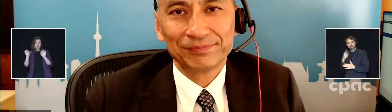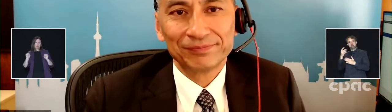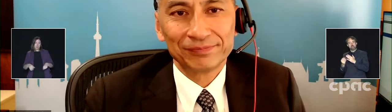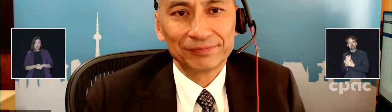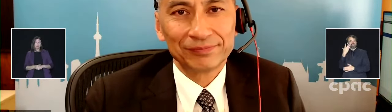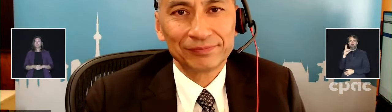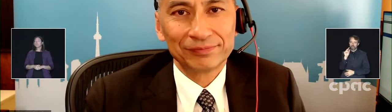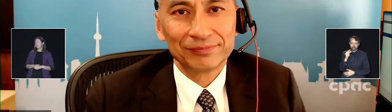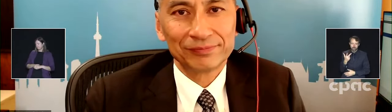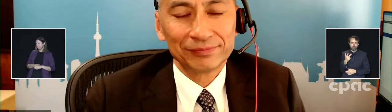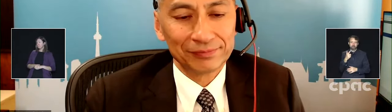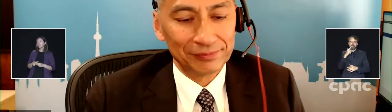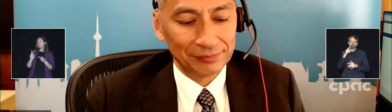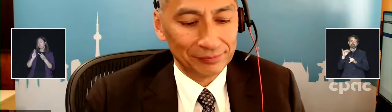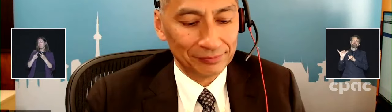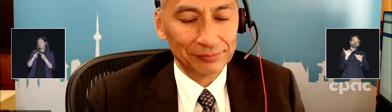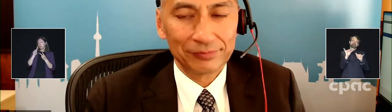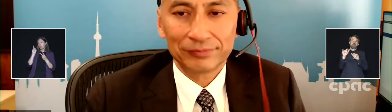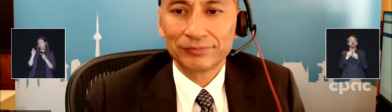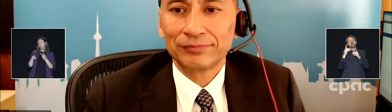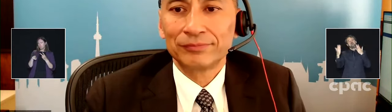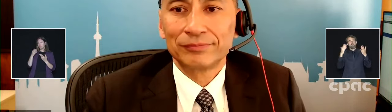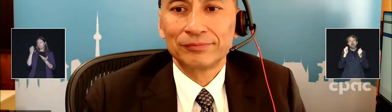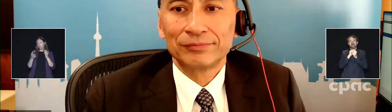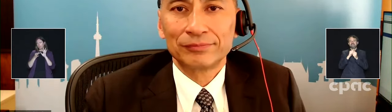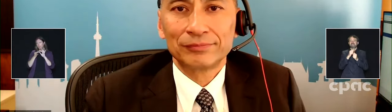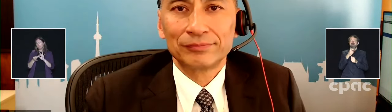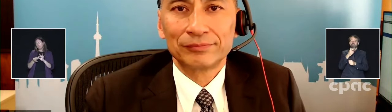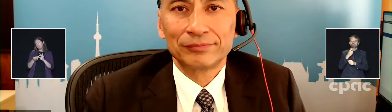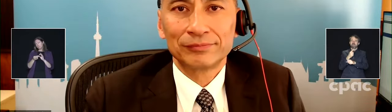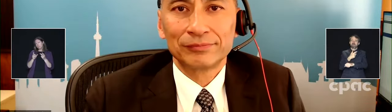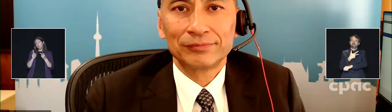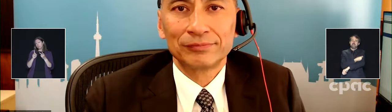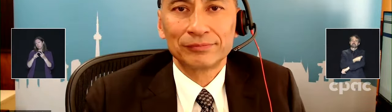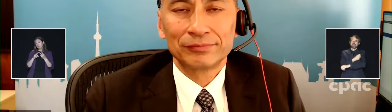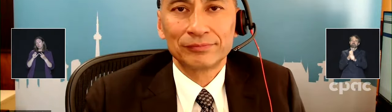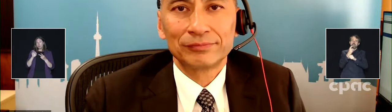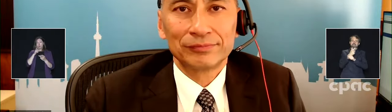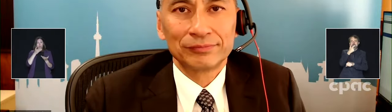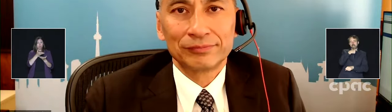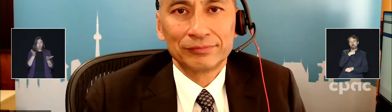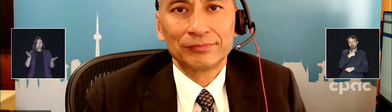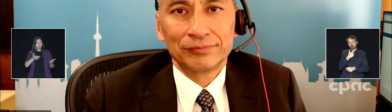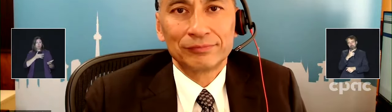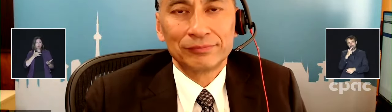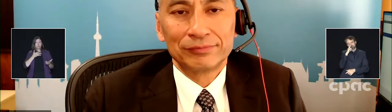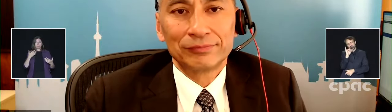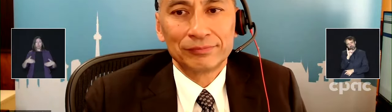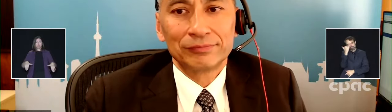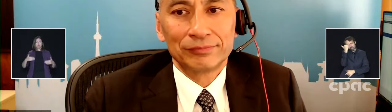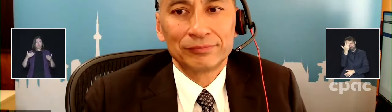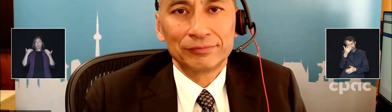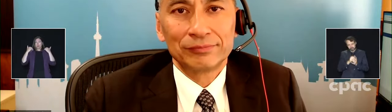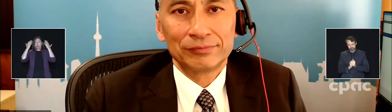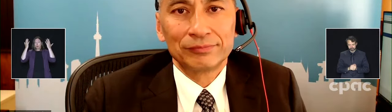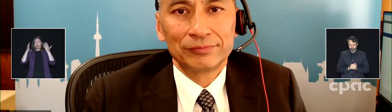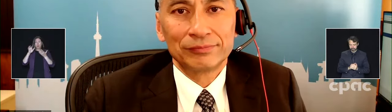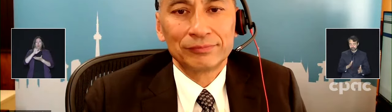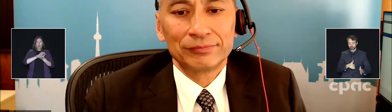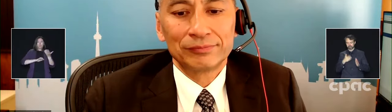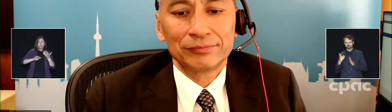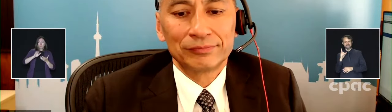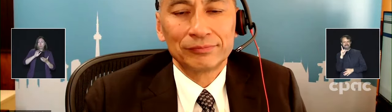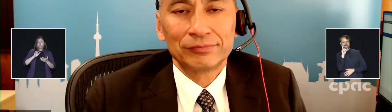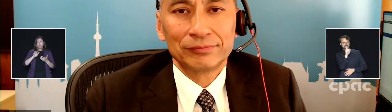Thanks. And just as a follow-up, maybe a little bit related, for anyone out there who feels a little bit overwhelmed and confused about